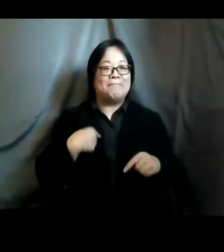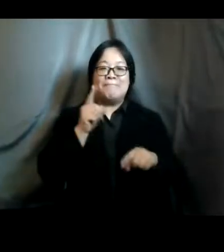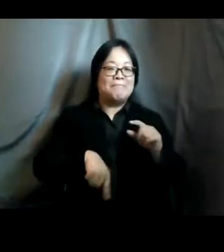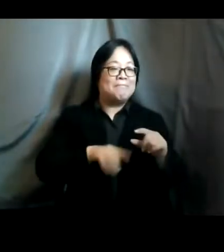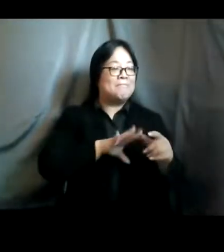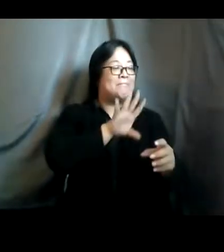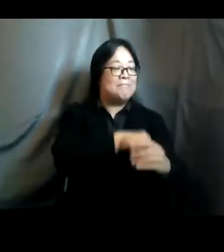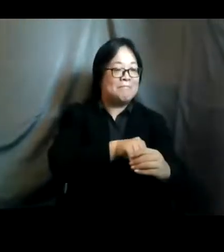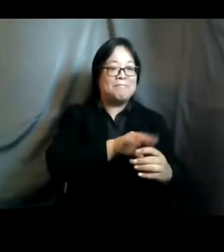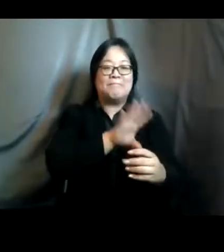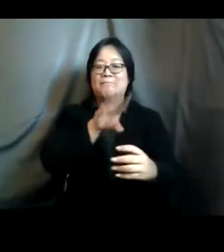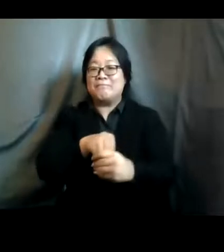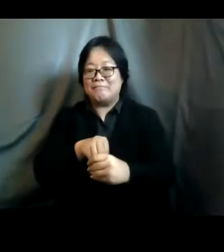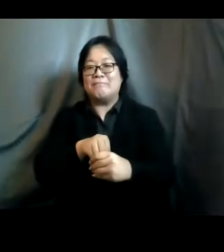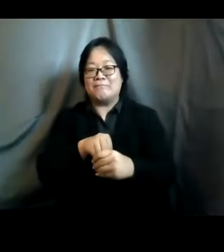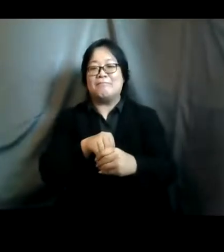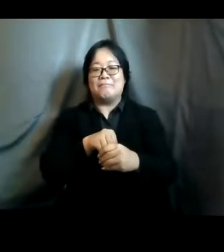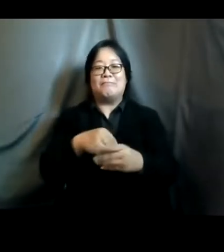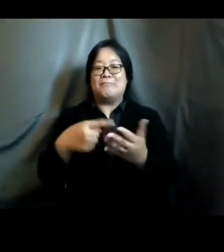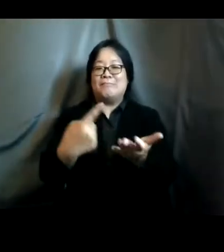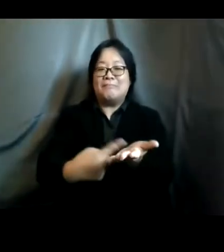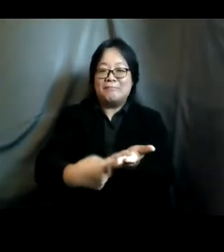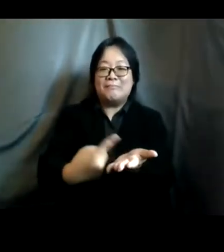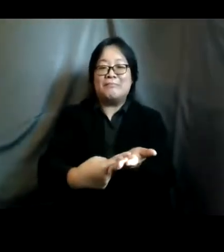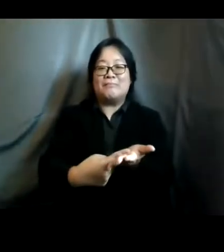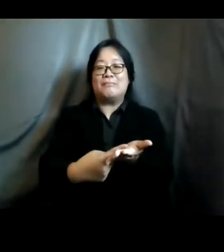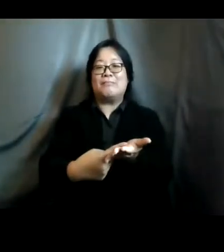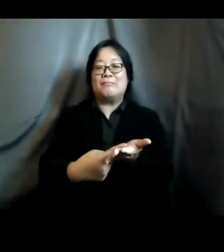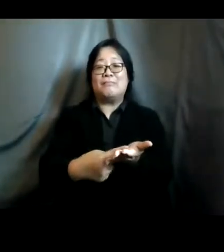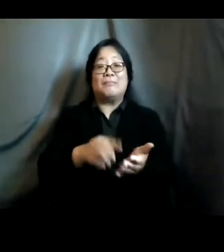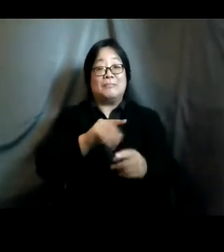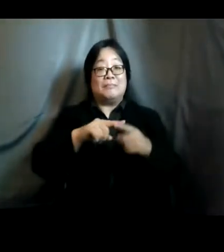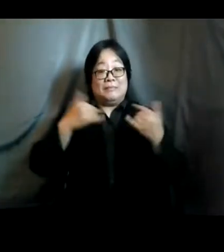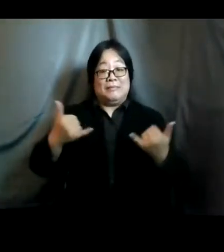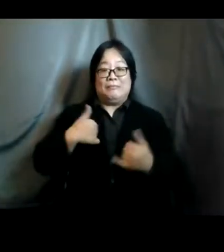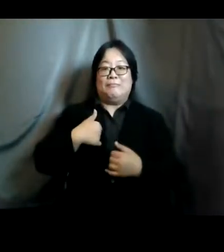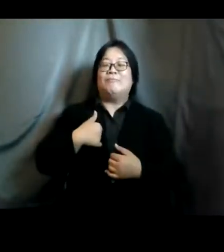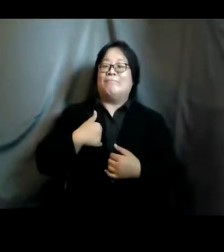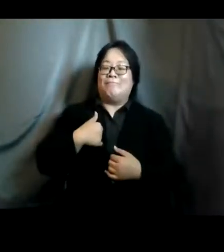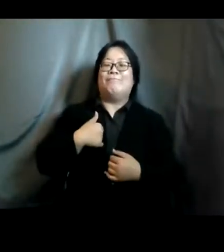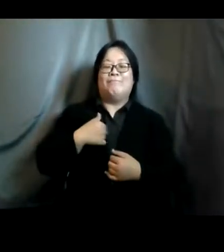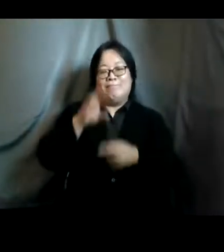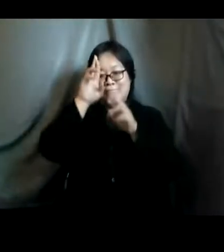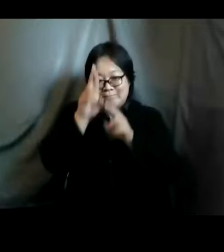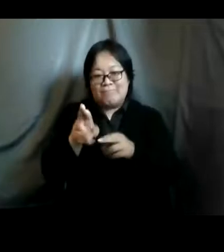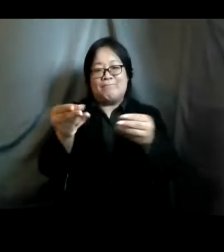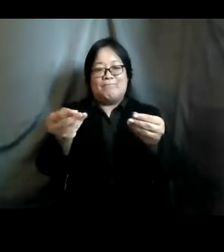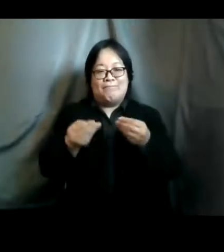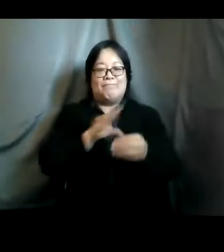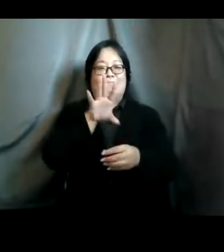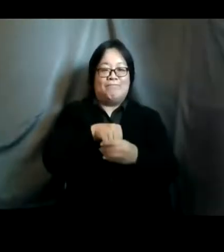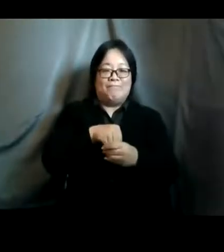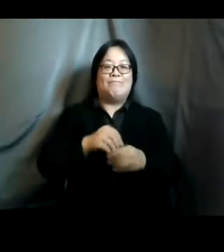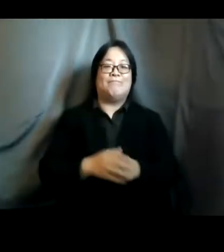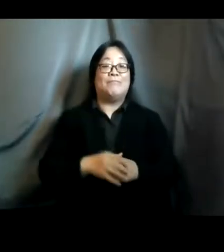virtual uh discussions and i'm really fortunate and i'm honored to be part of this program and of course we know